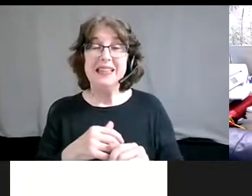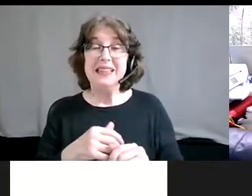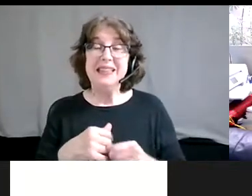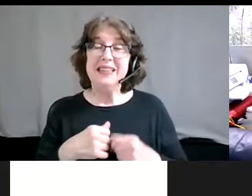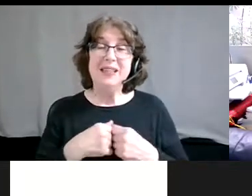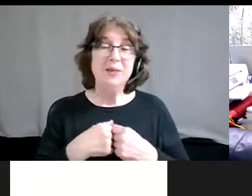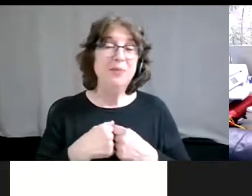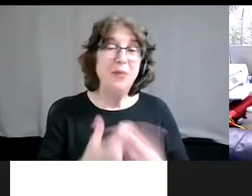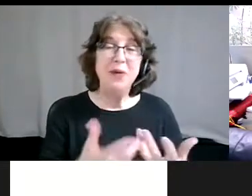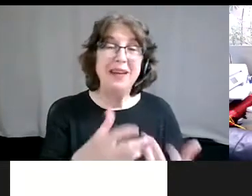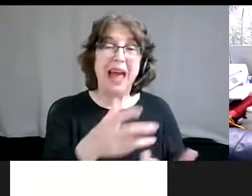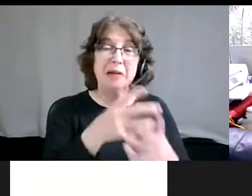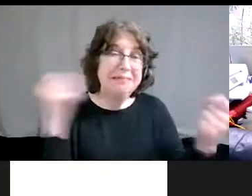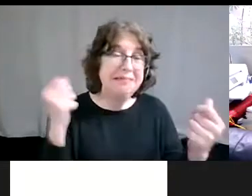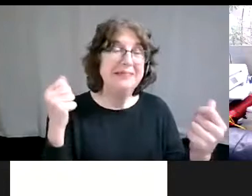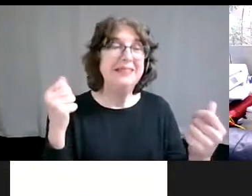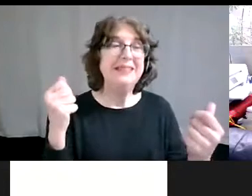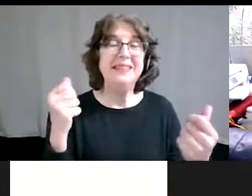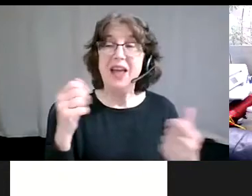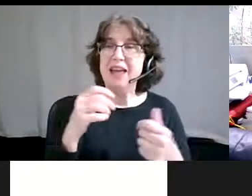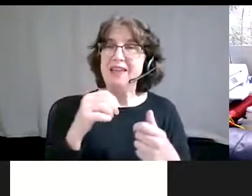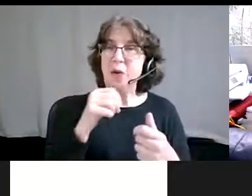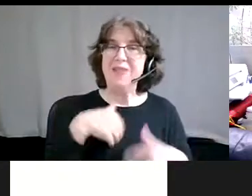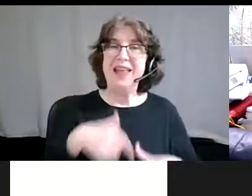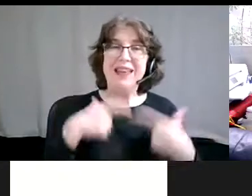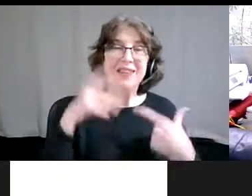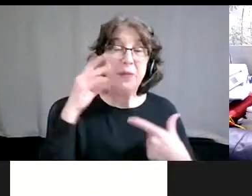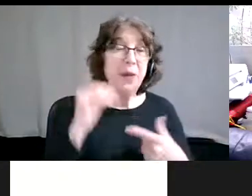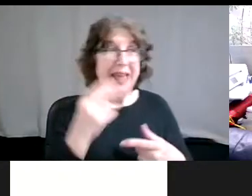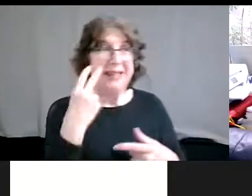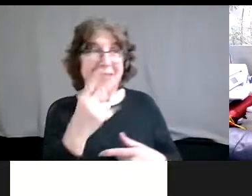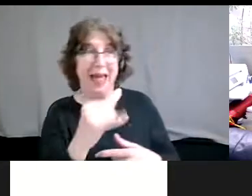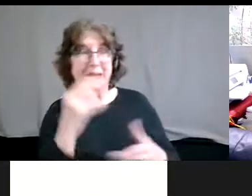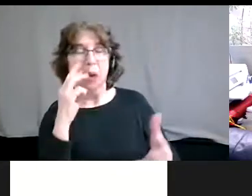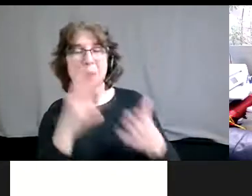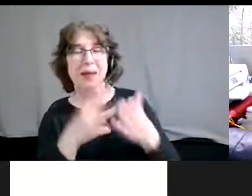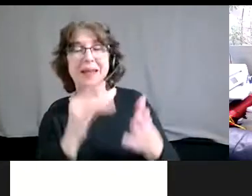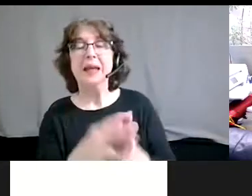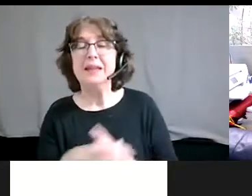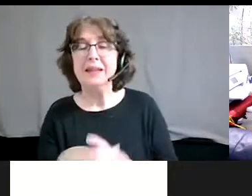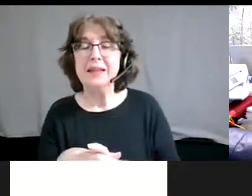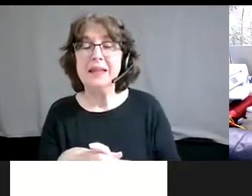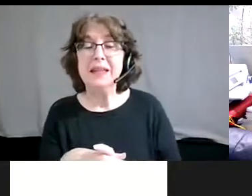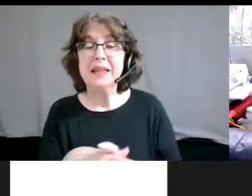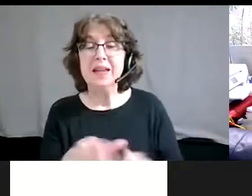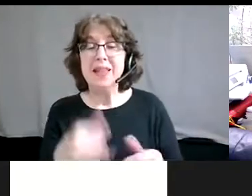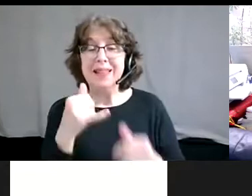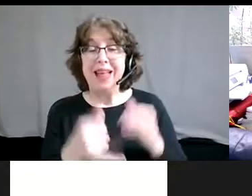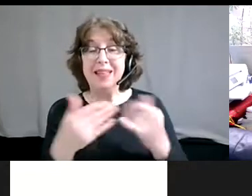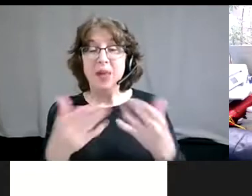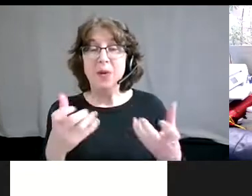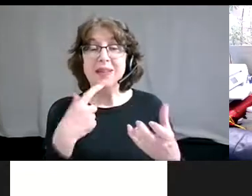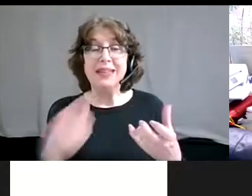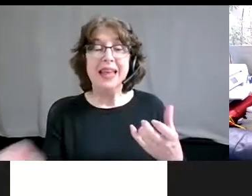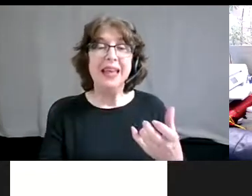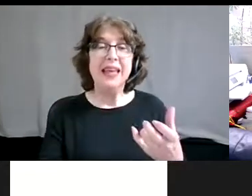see and witness you. And, um, I feel that I, the last thing I will say is that I do believe that there are sort